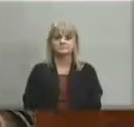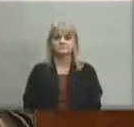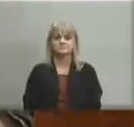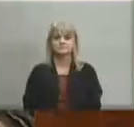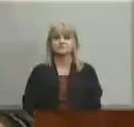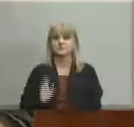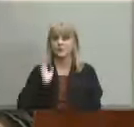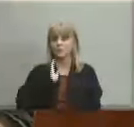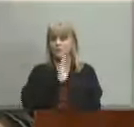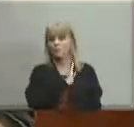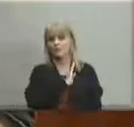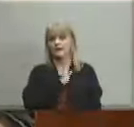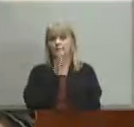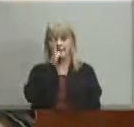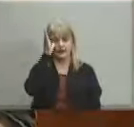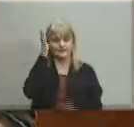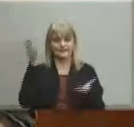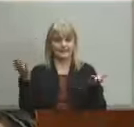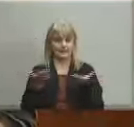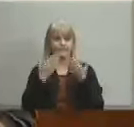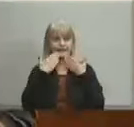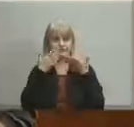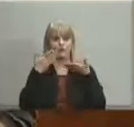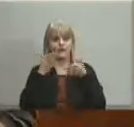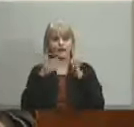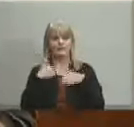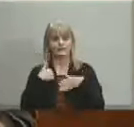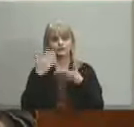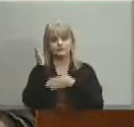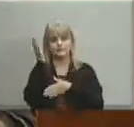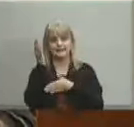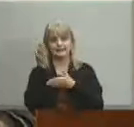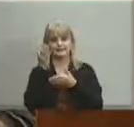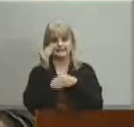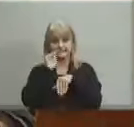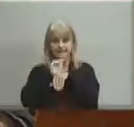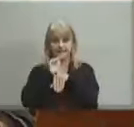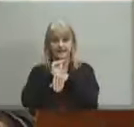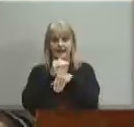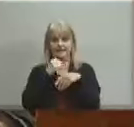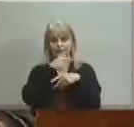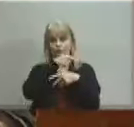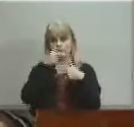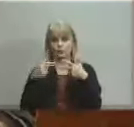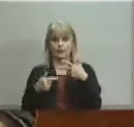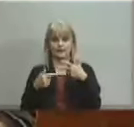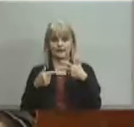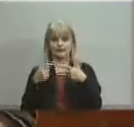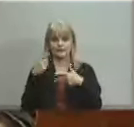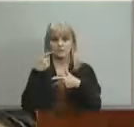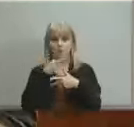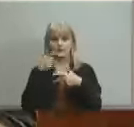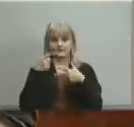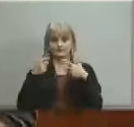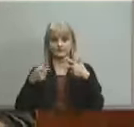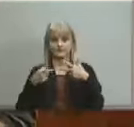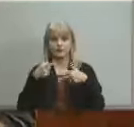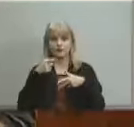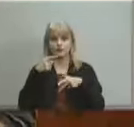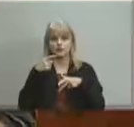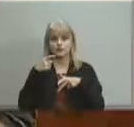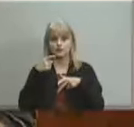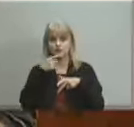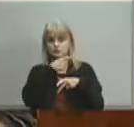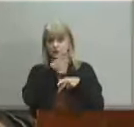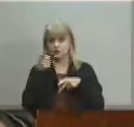um board and parents here first of all thank you all for allowing me to speak this evening i have three points that you have the power to change